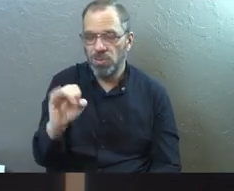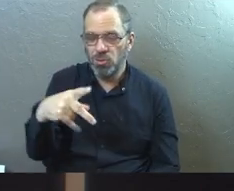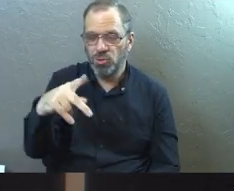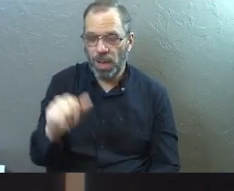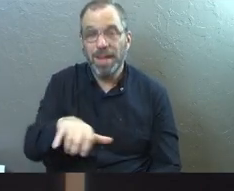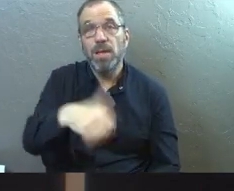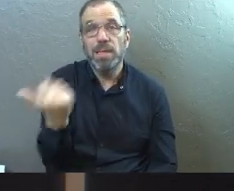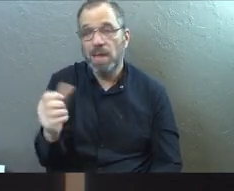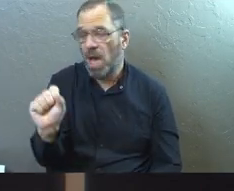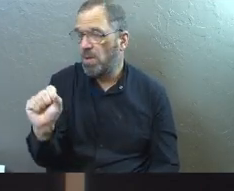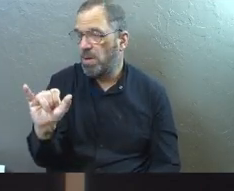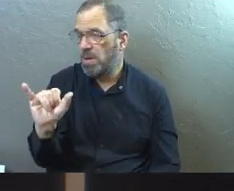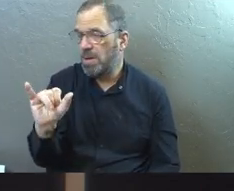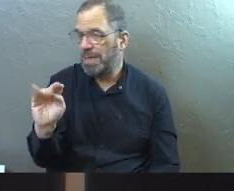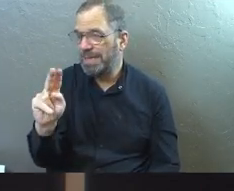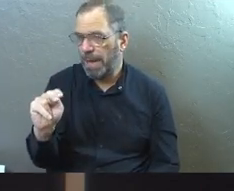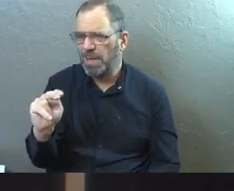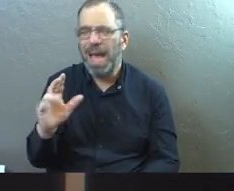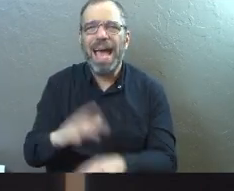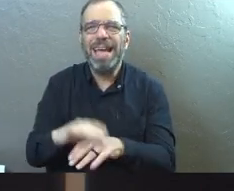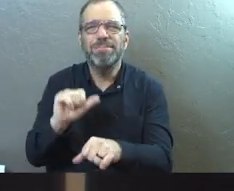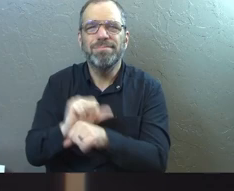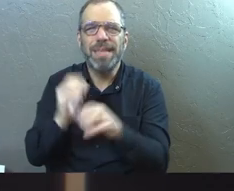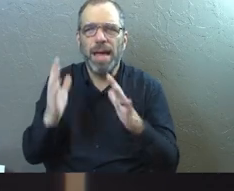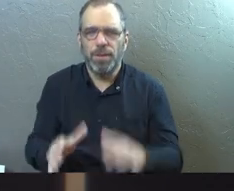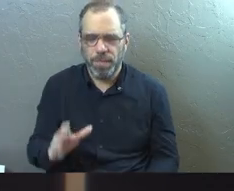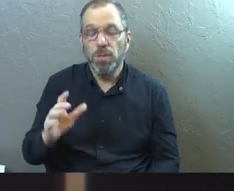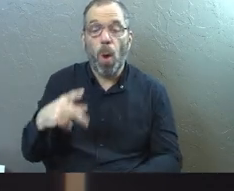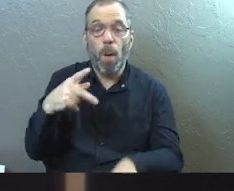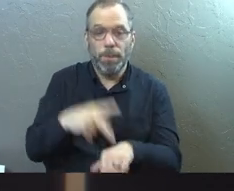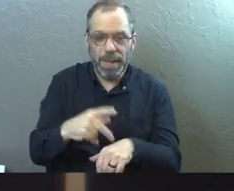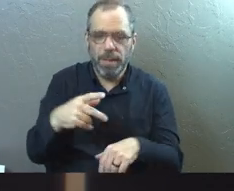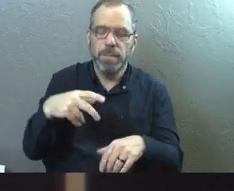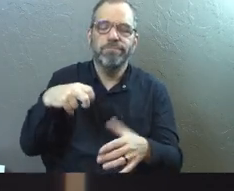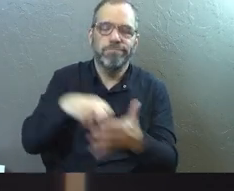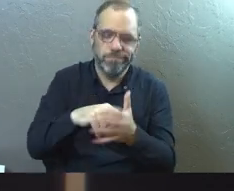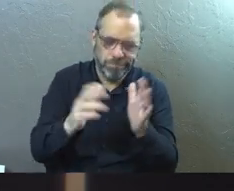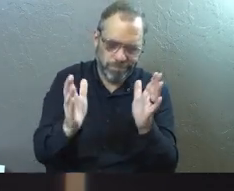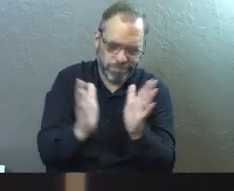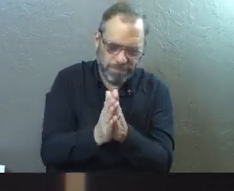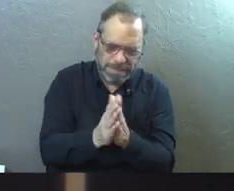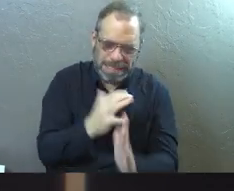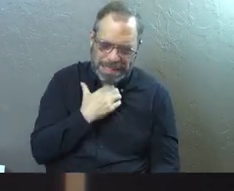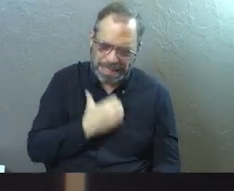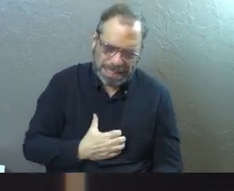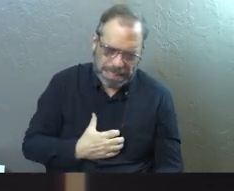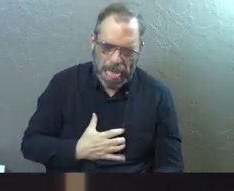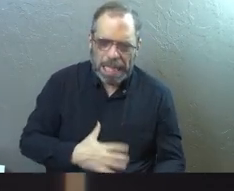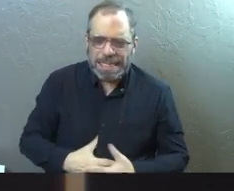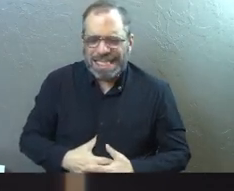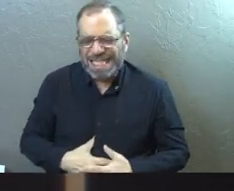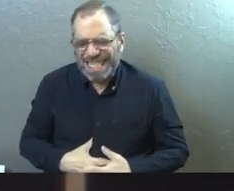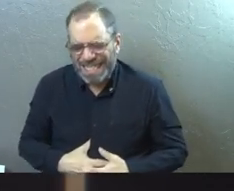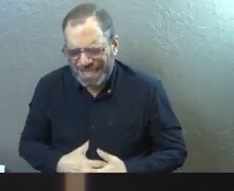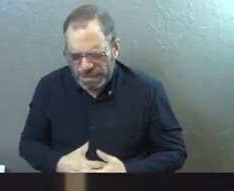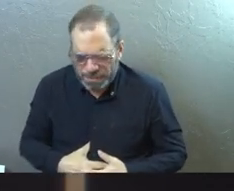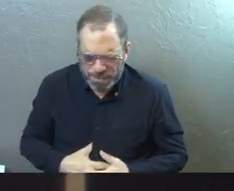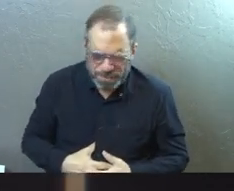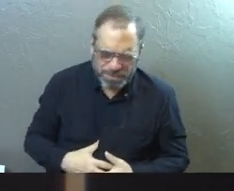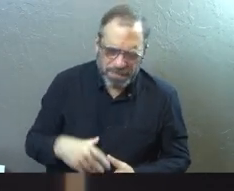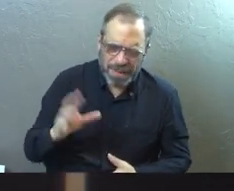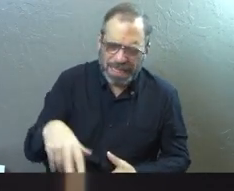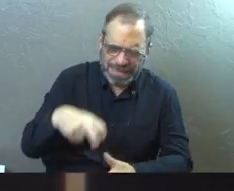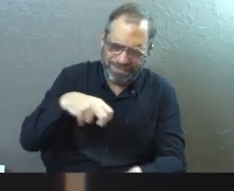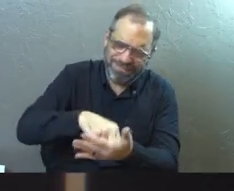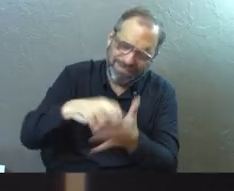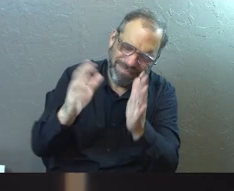other Simon, the tanner and Peter one day is getting ready to go into prayer with God and he's hungry. says he's so hungry and he goes up and he